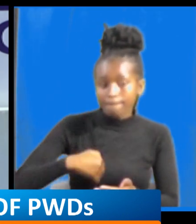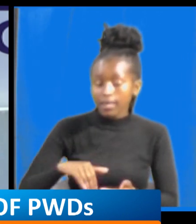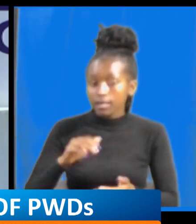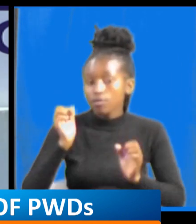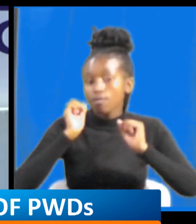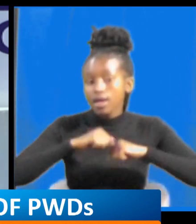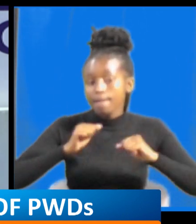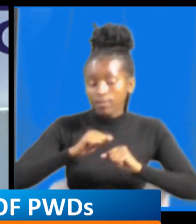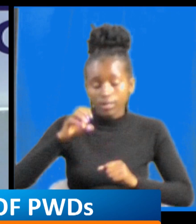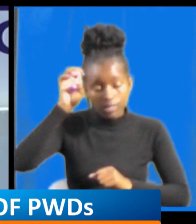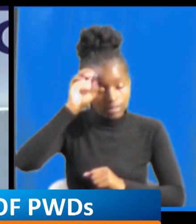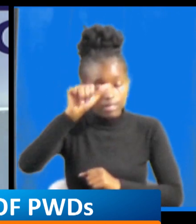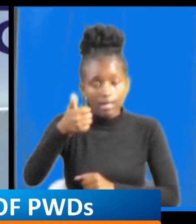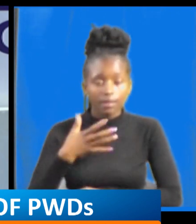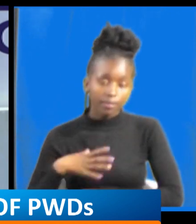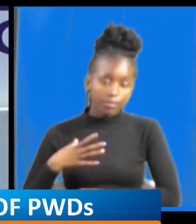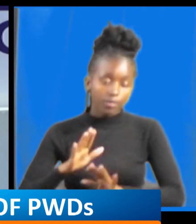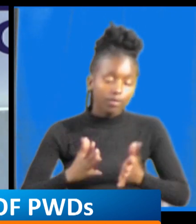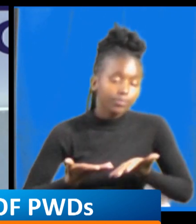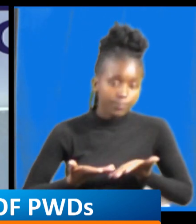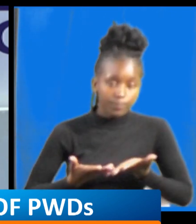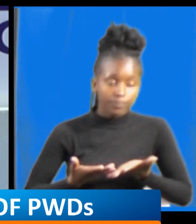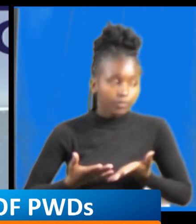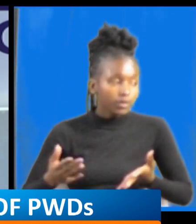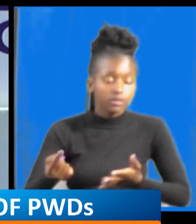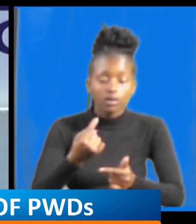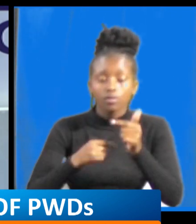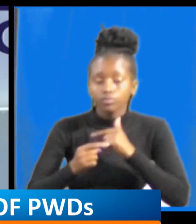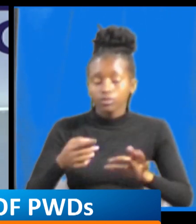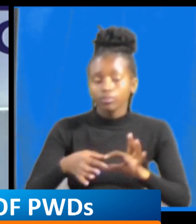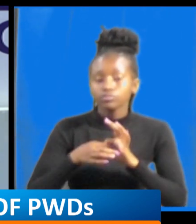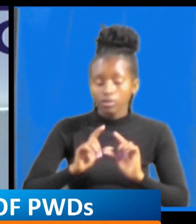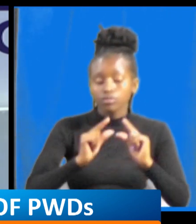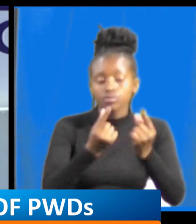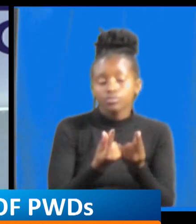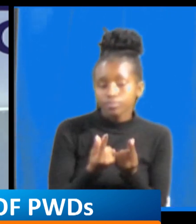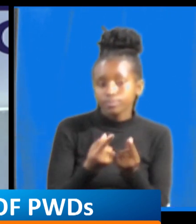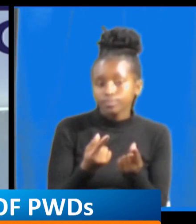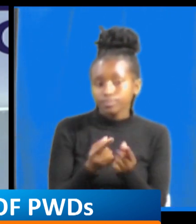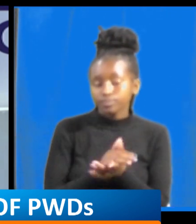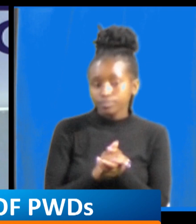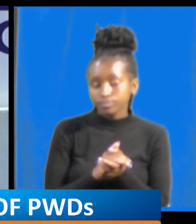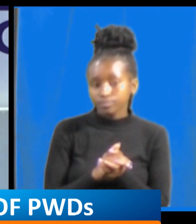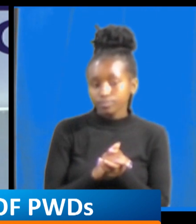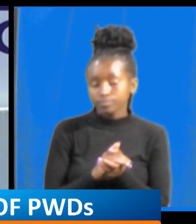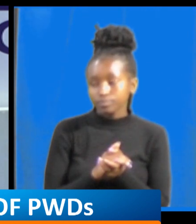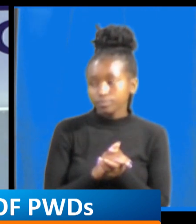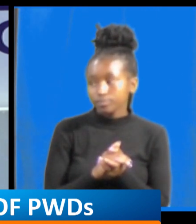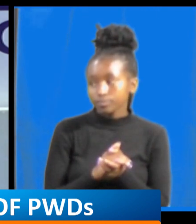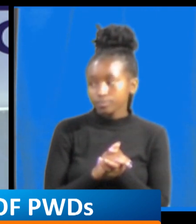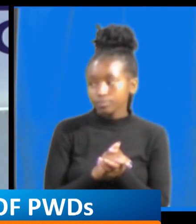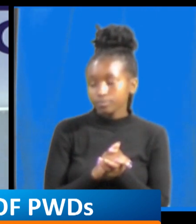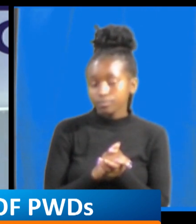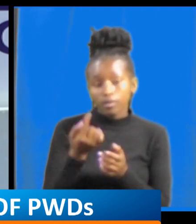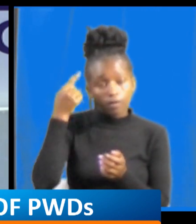educate others how to join the group because even for the person